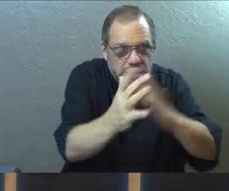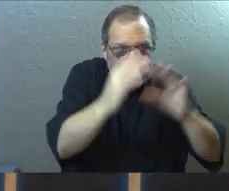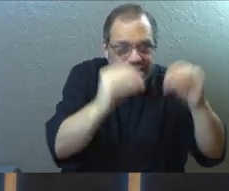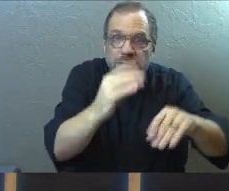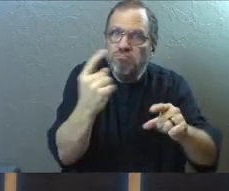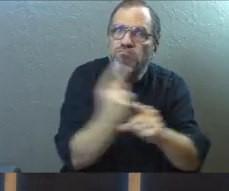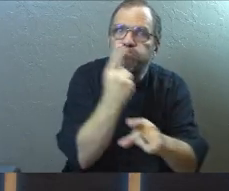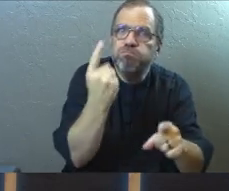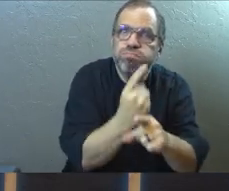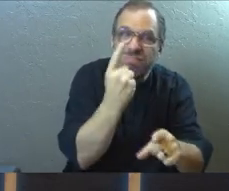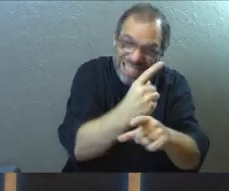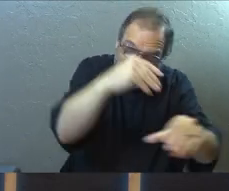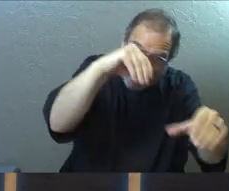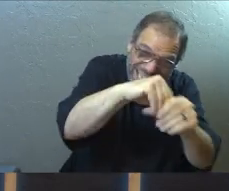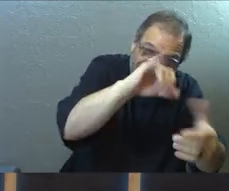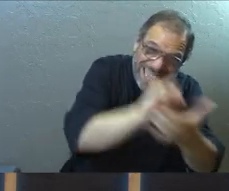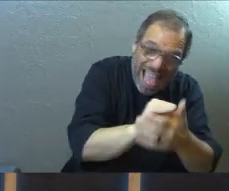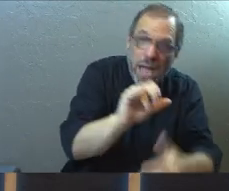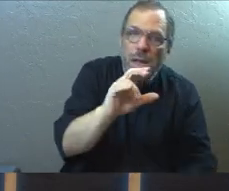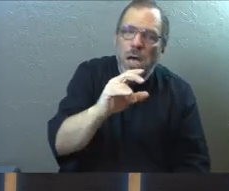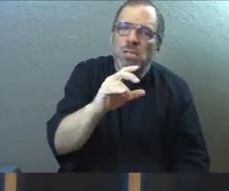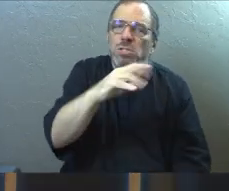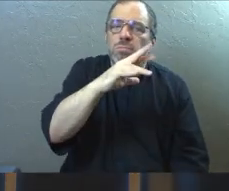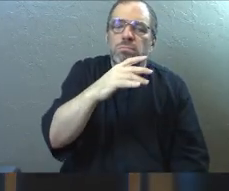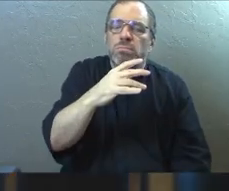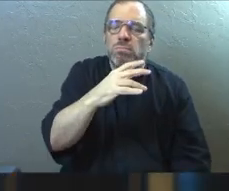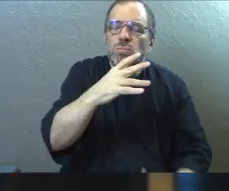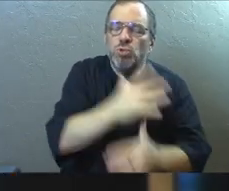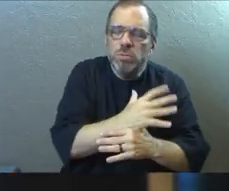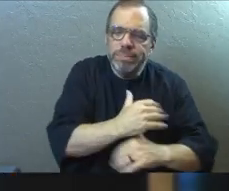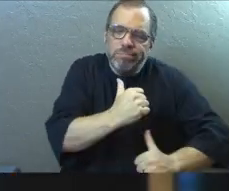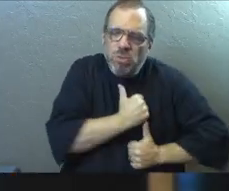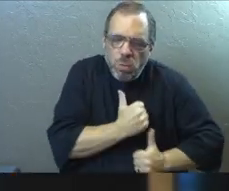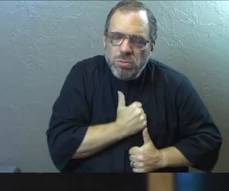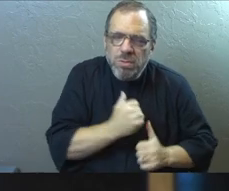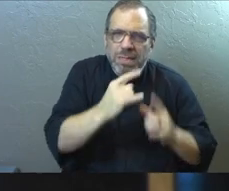on a regular basis inside of a Nazi concentration camp.